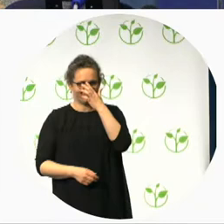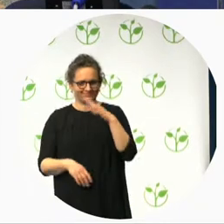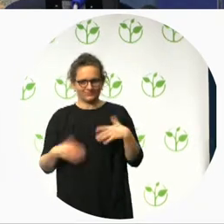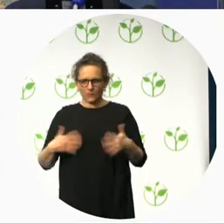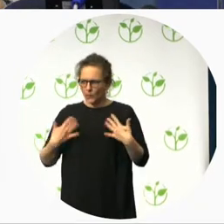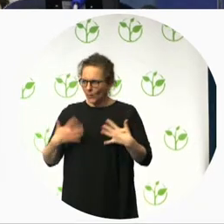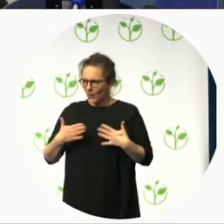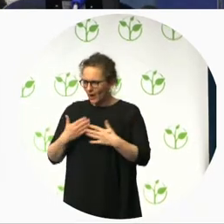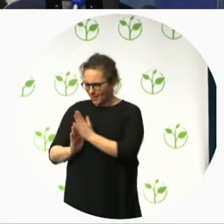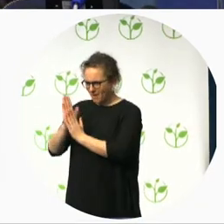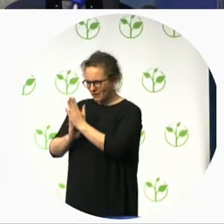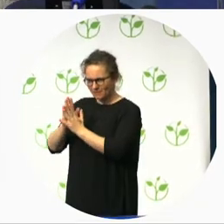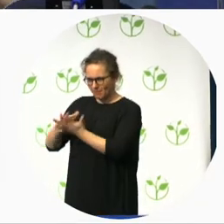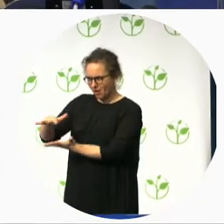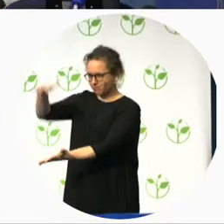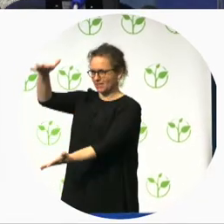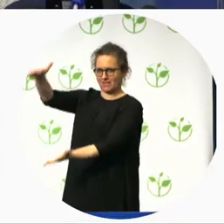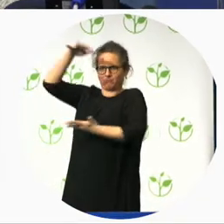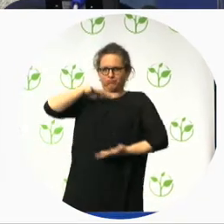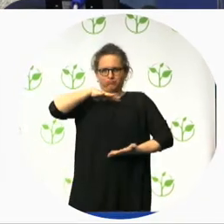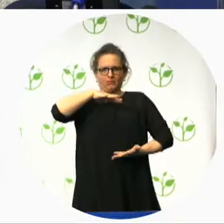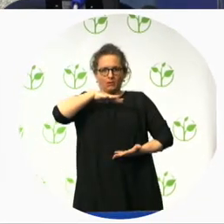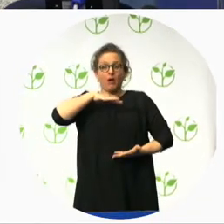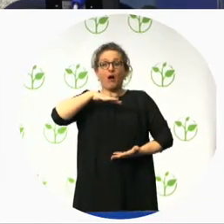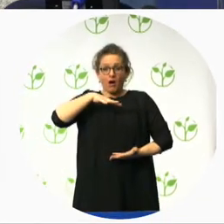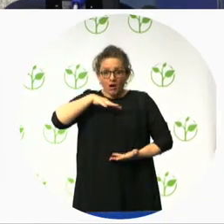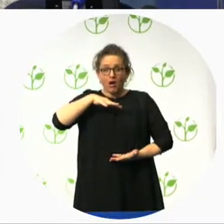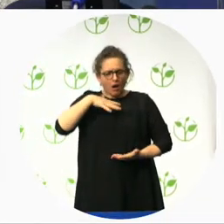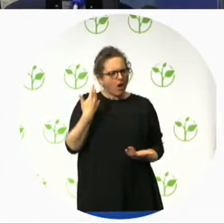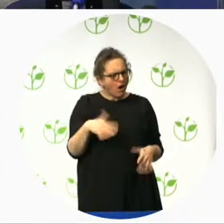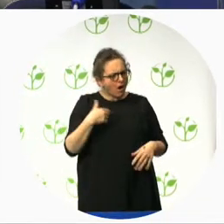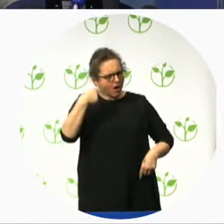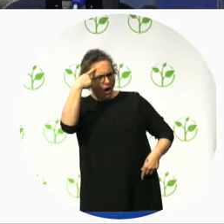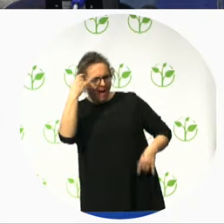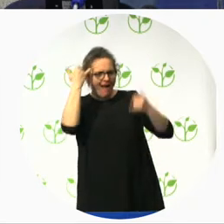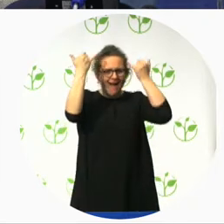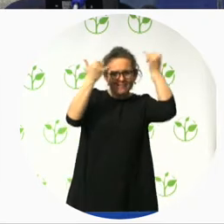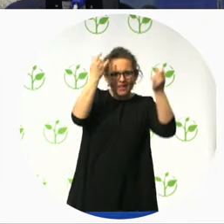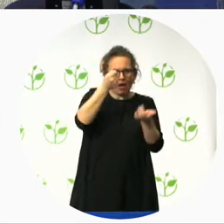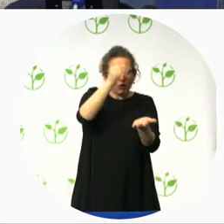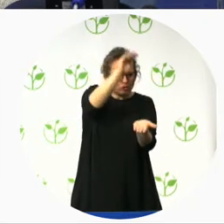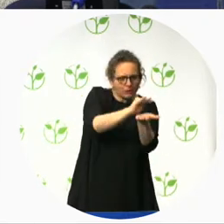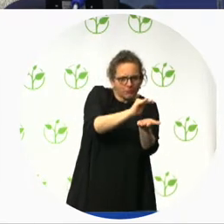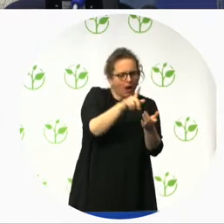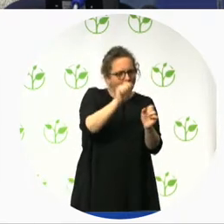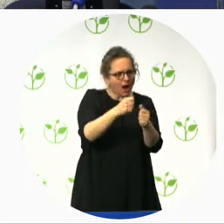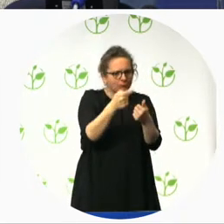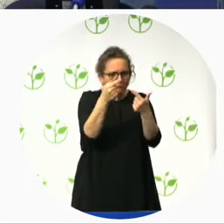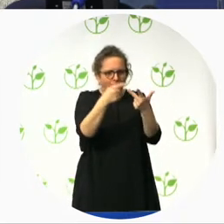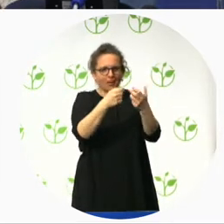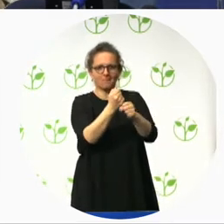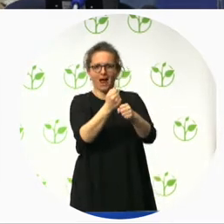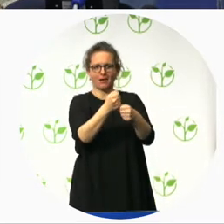ideas is also really helping all of us to get actions for the future.